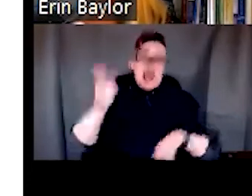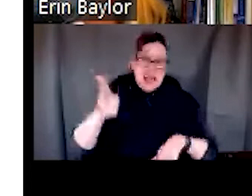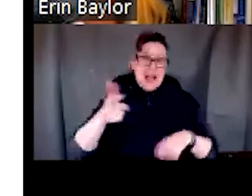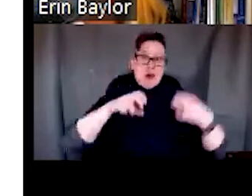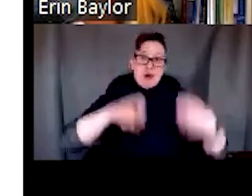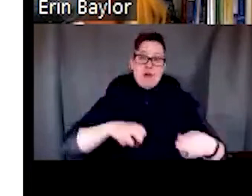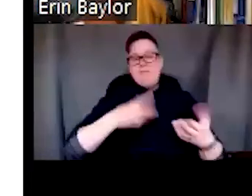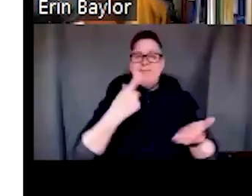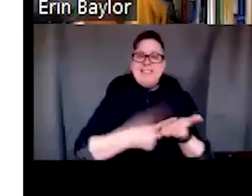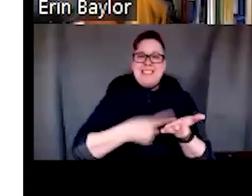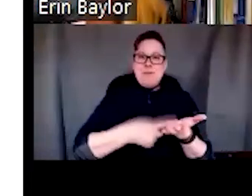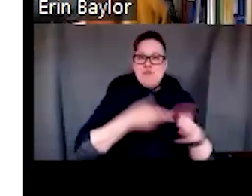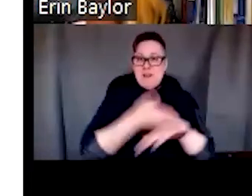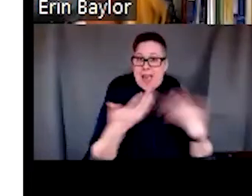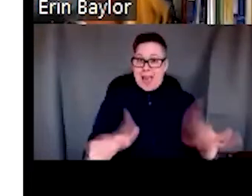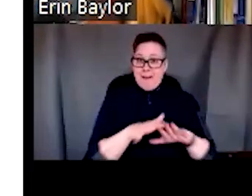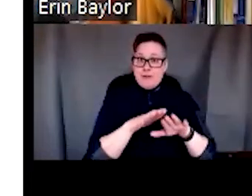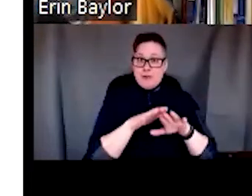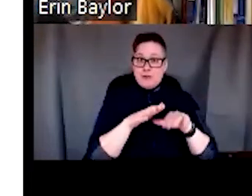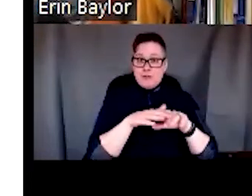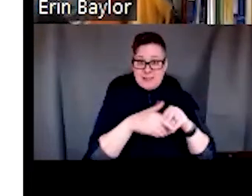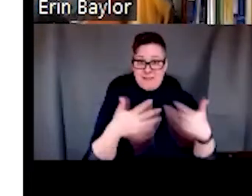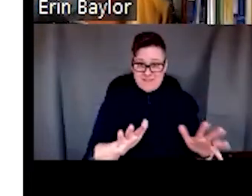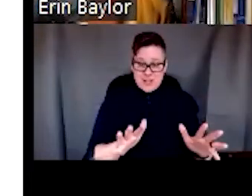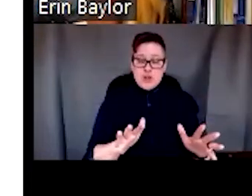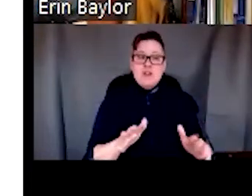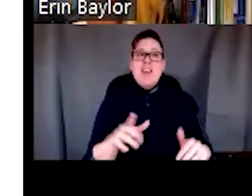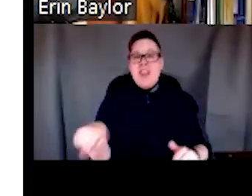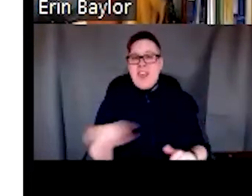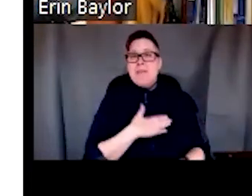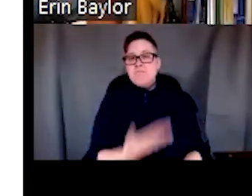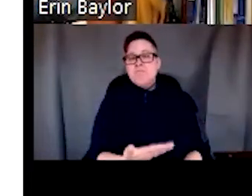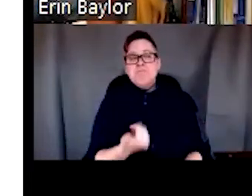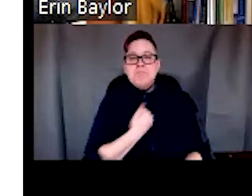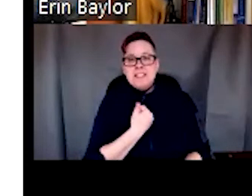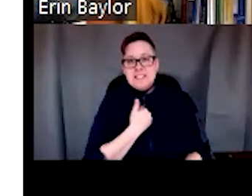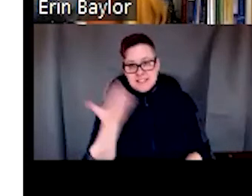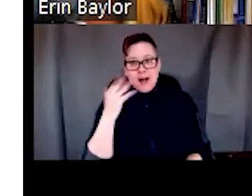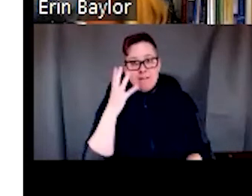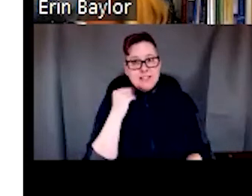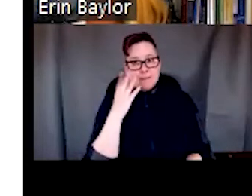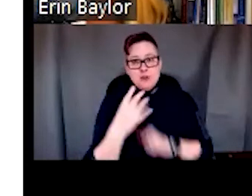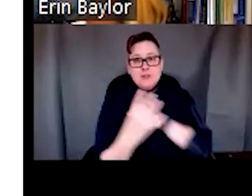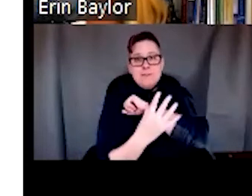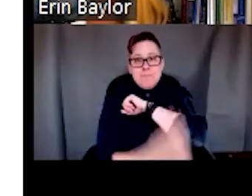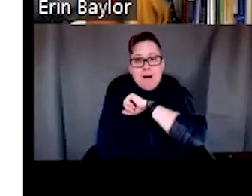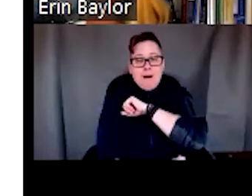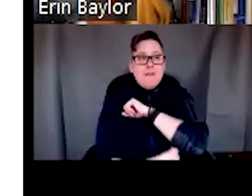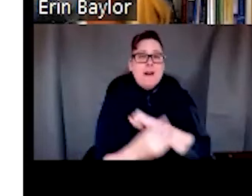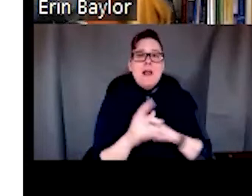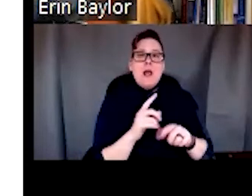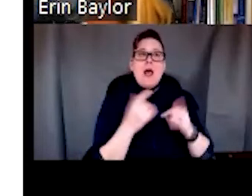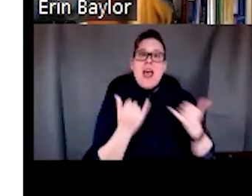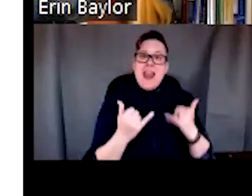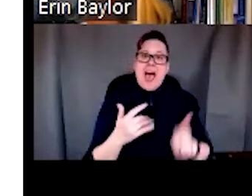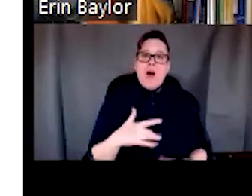um, that they, some of them, that they had experienced poverty, and they were so relieved